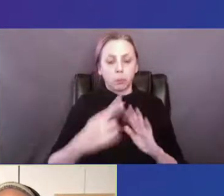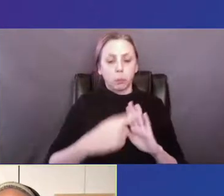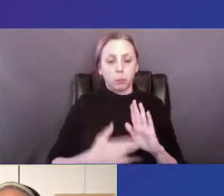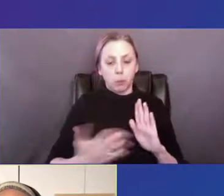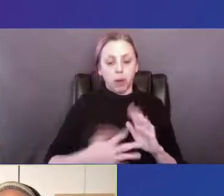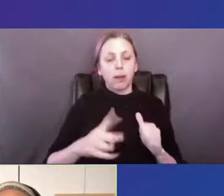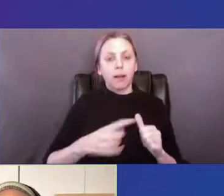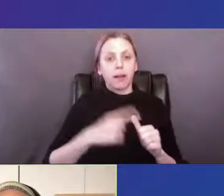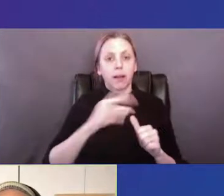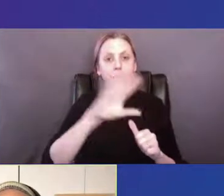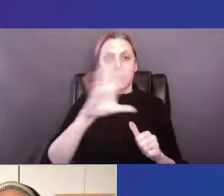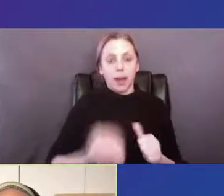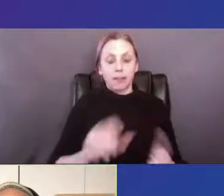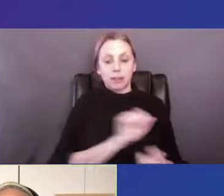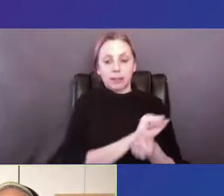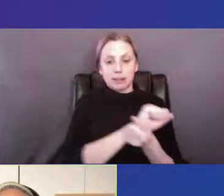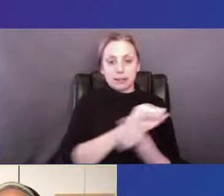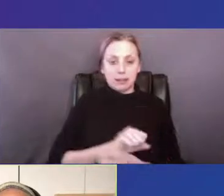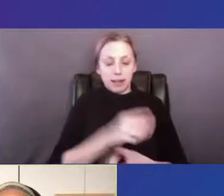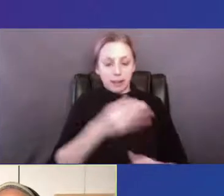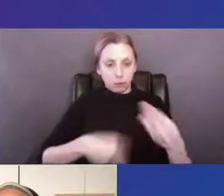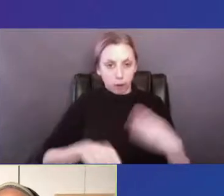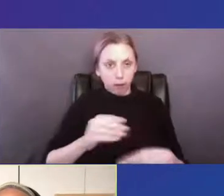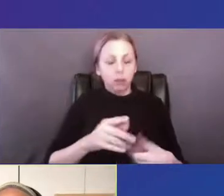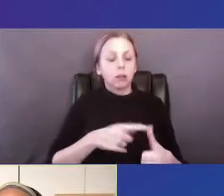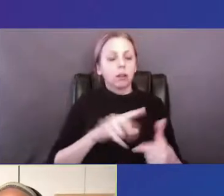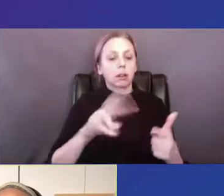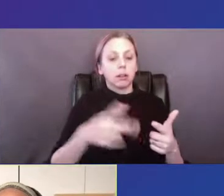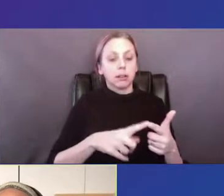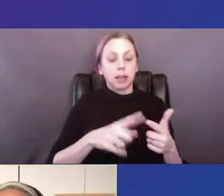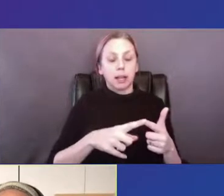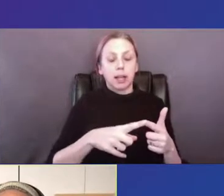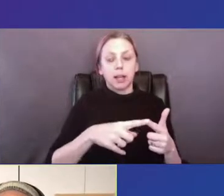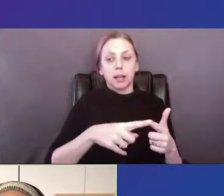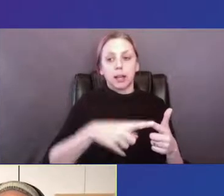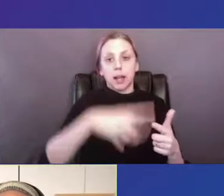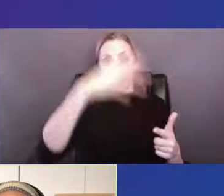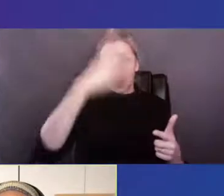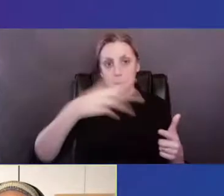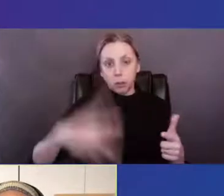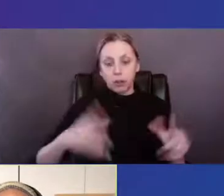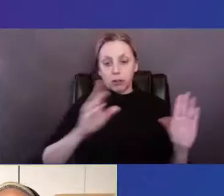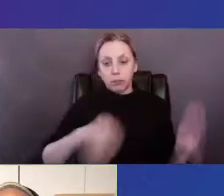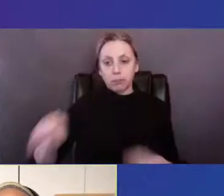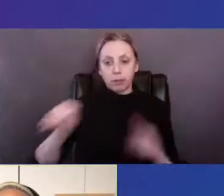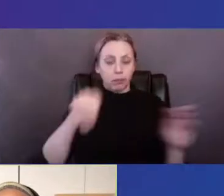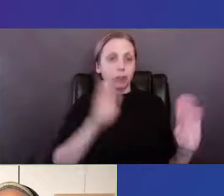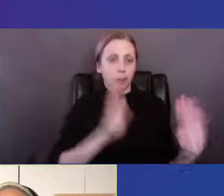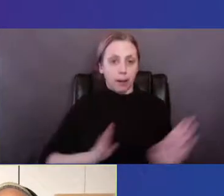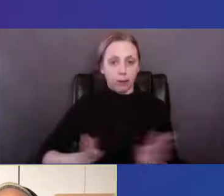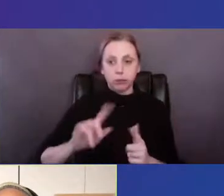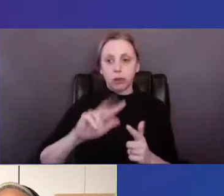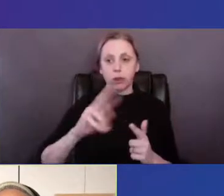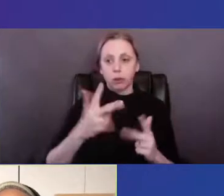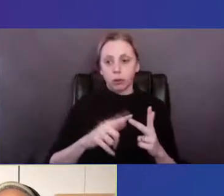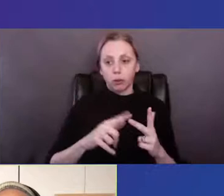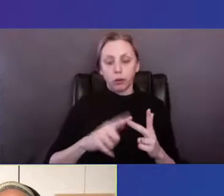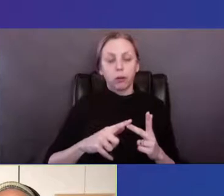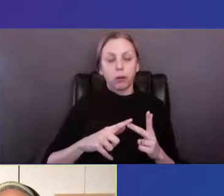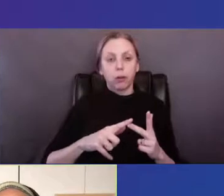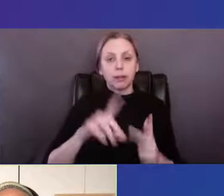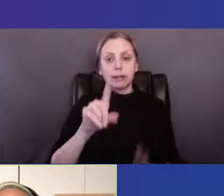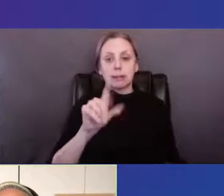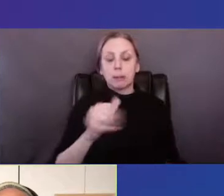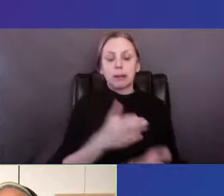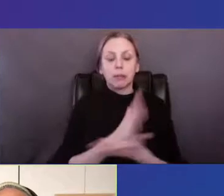the African slave trade. Two, migration and immigration patterns. Three, the disability